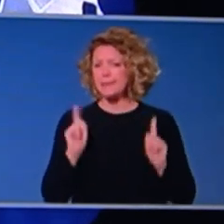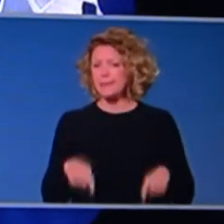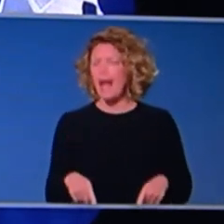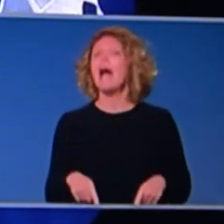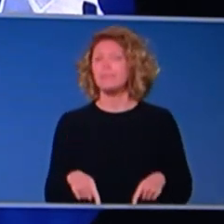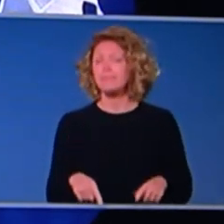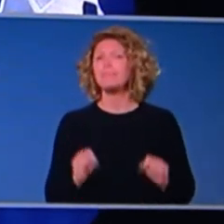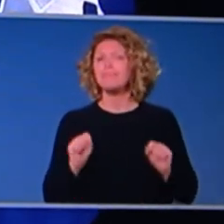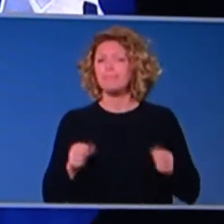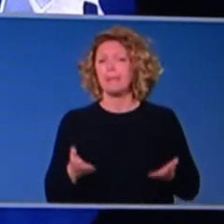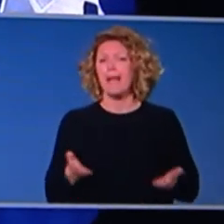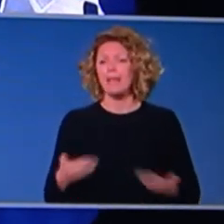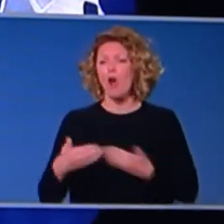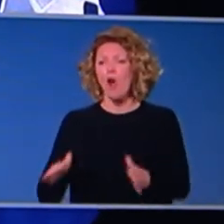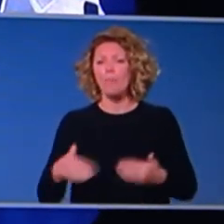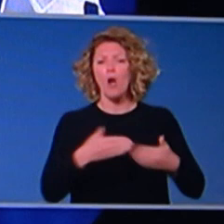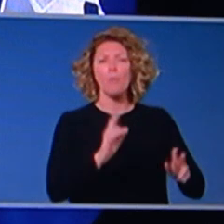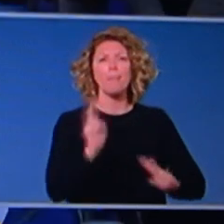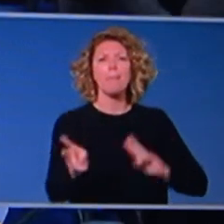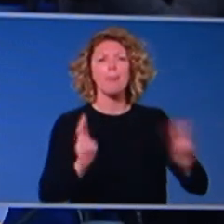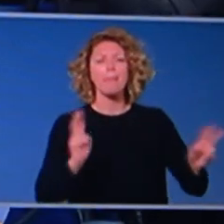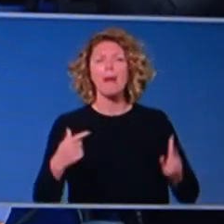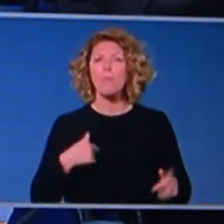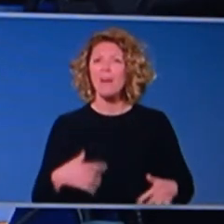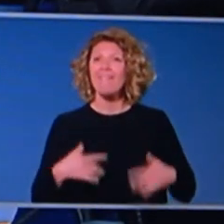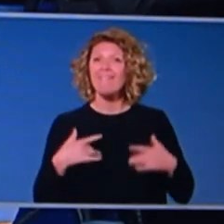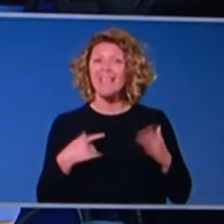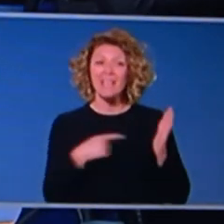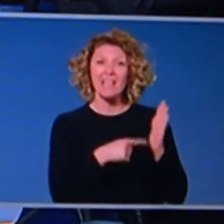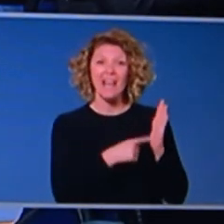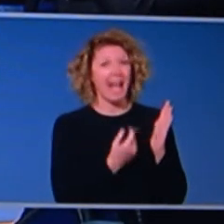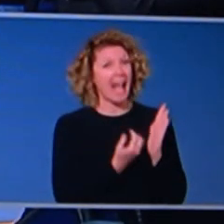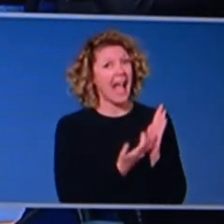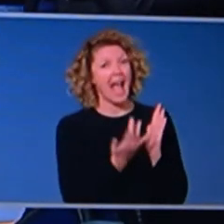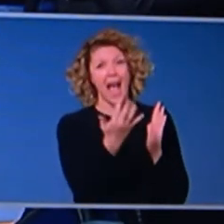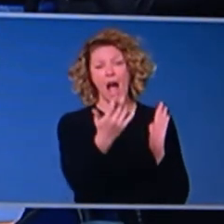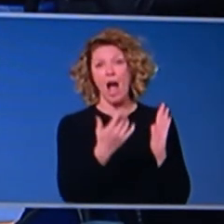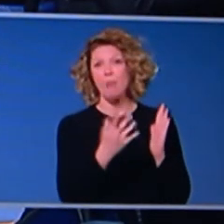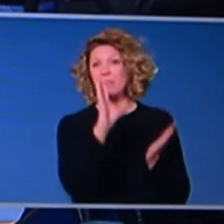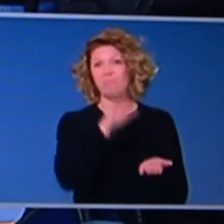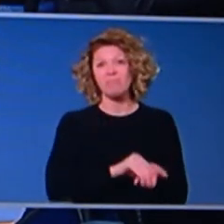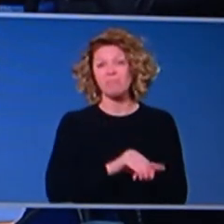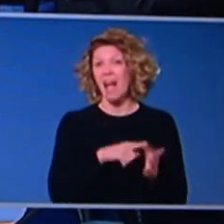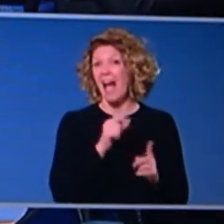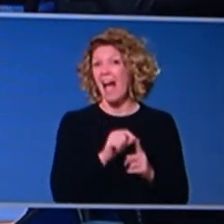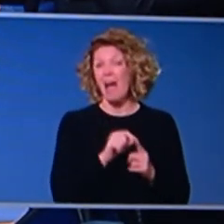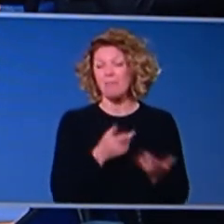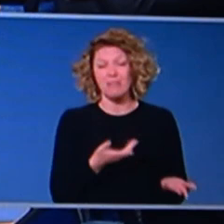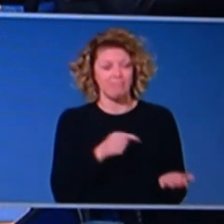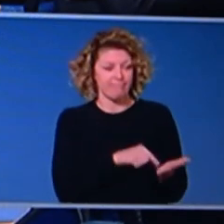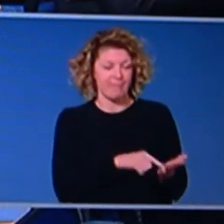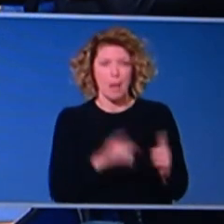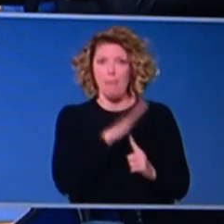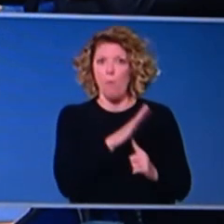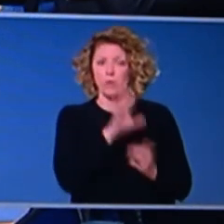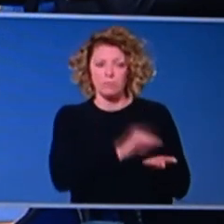in place now, um, it really does depend on, on how much of, of a coverage we can get with the COVID safe app, and how much